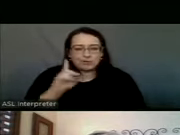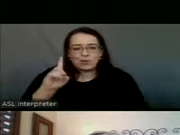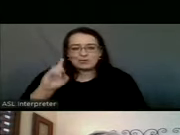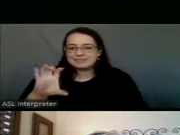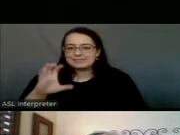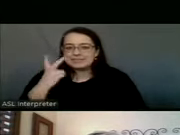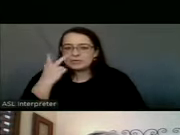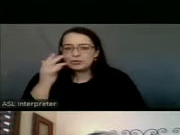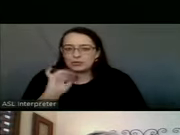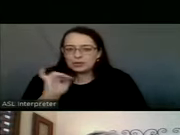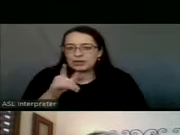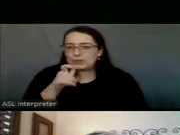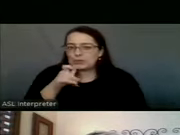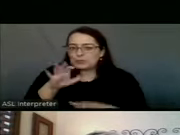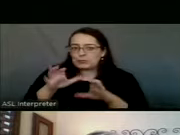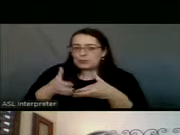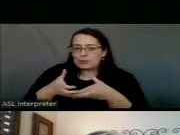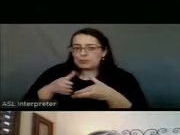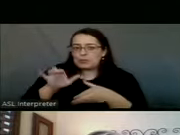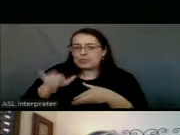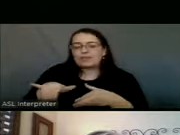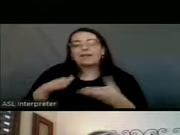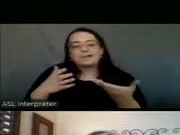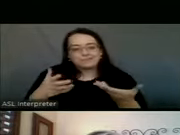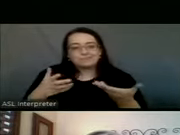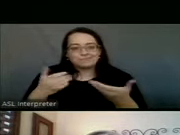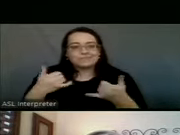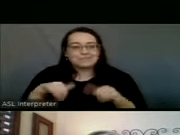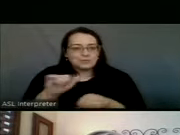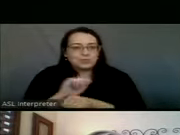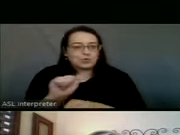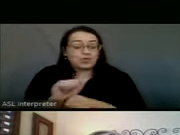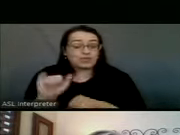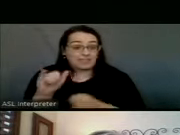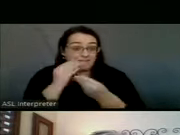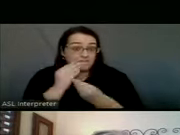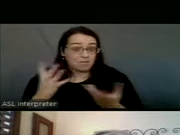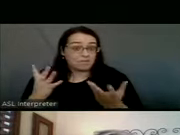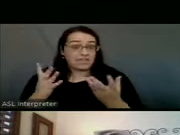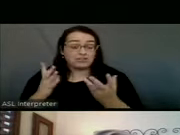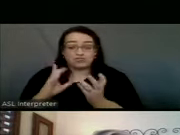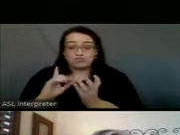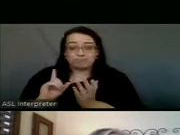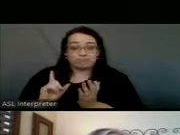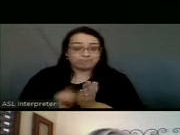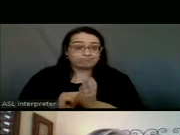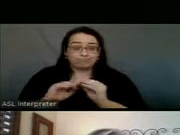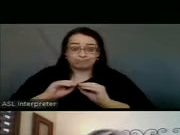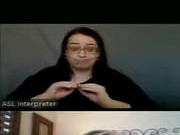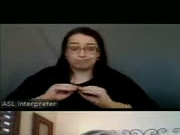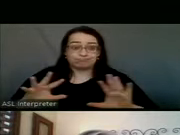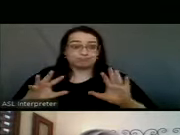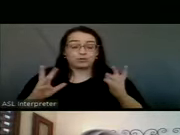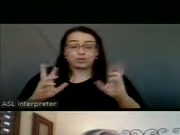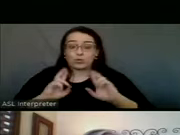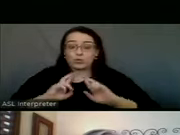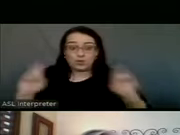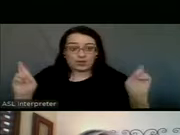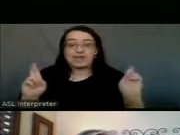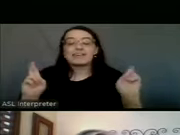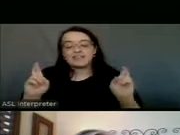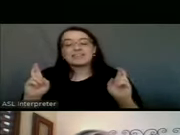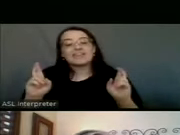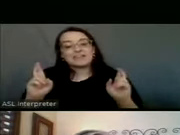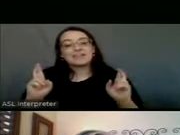will look like. And so when it's, um, when that information has been published and, um, the state of Texas is ready to move on to